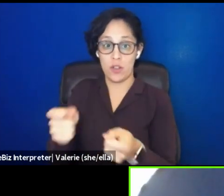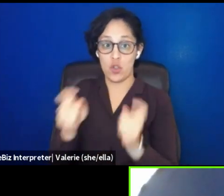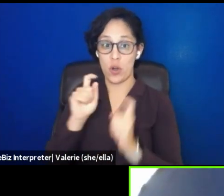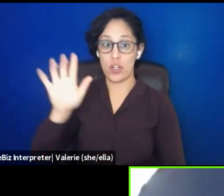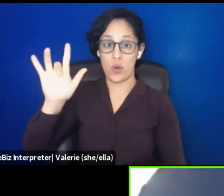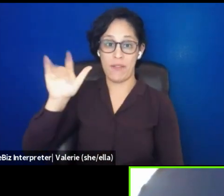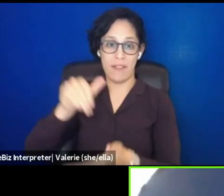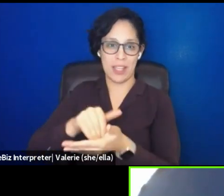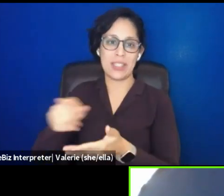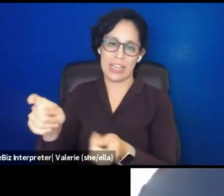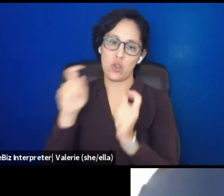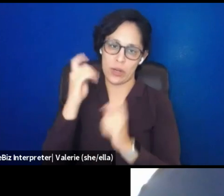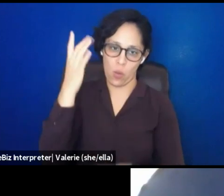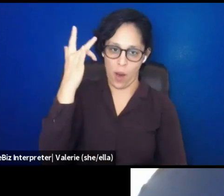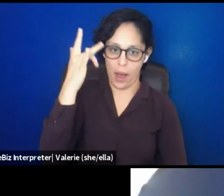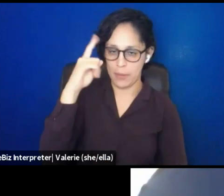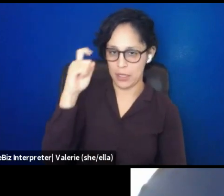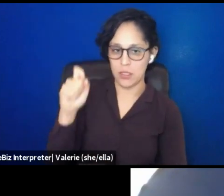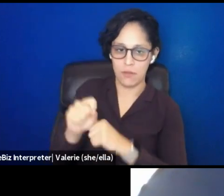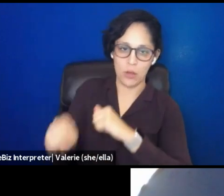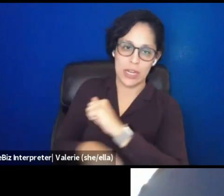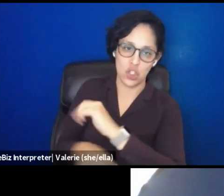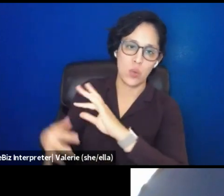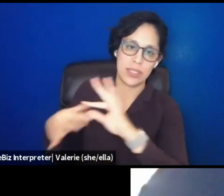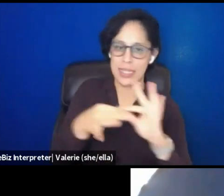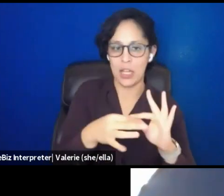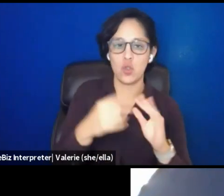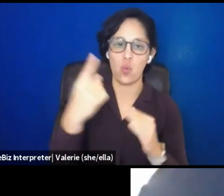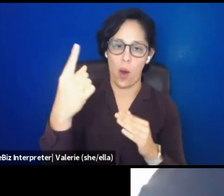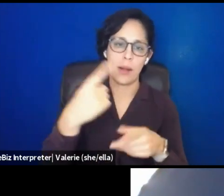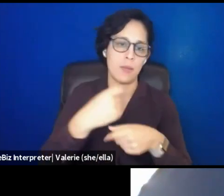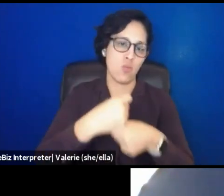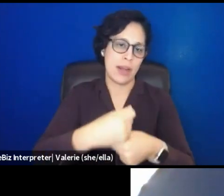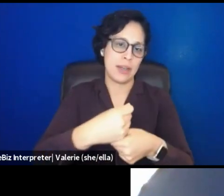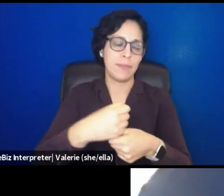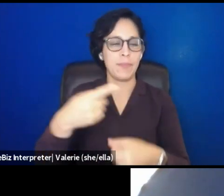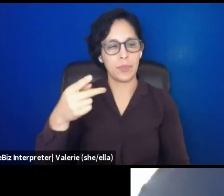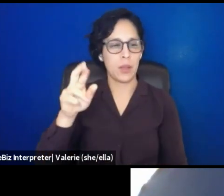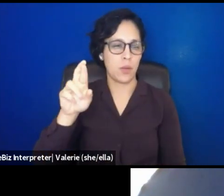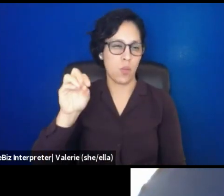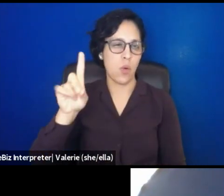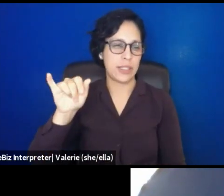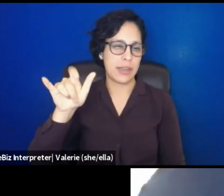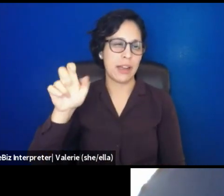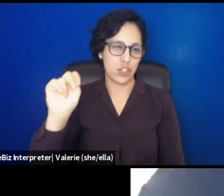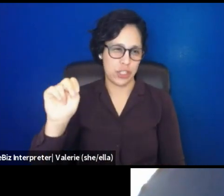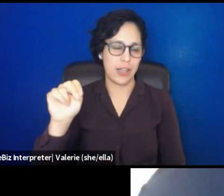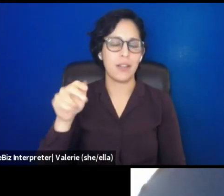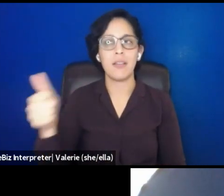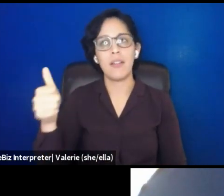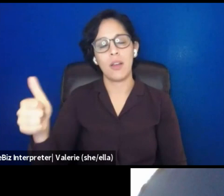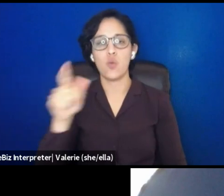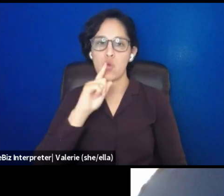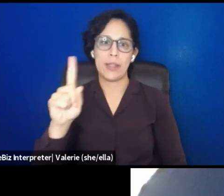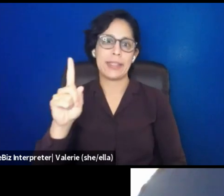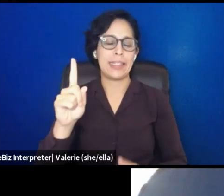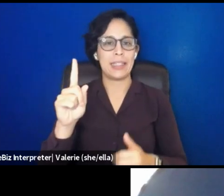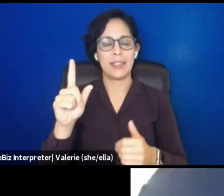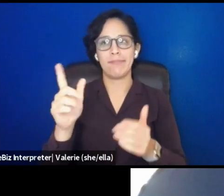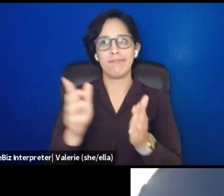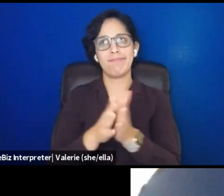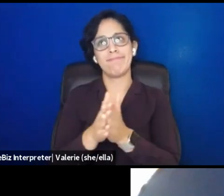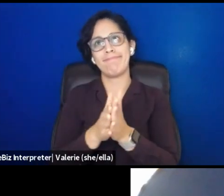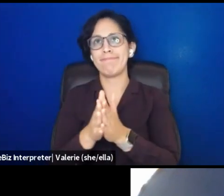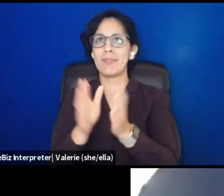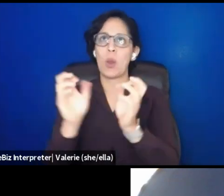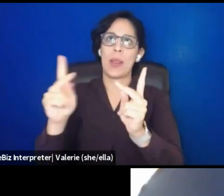it because it was tied to a production. They fund productions and they were very, um, generous with us because they were really excited about the